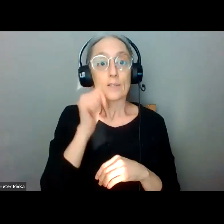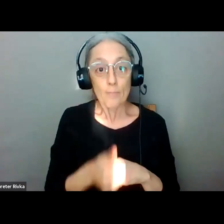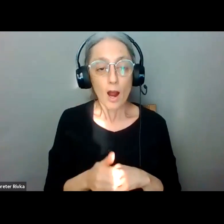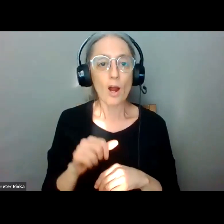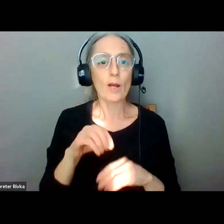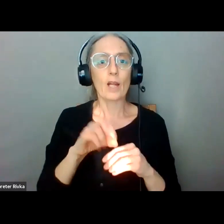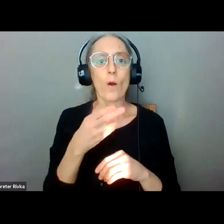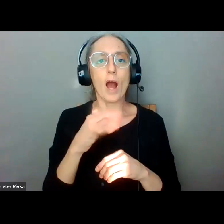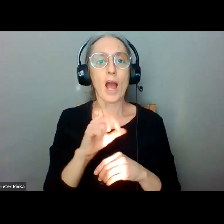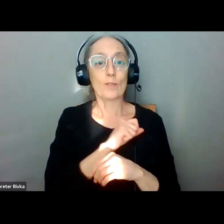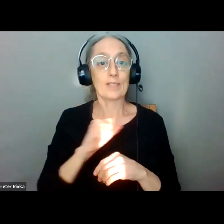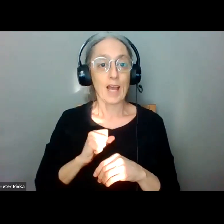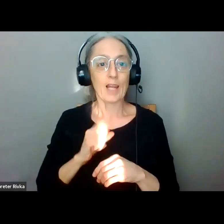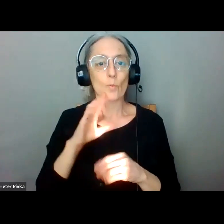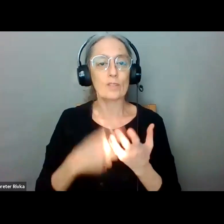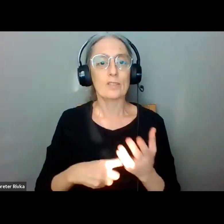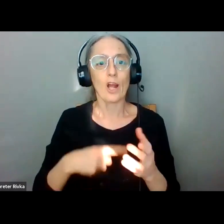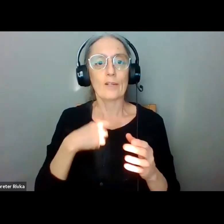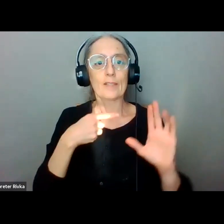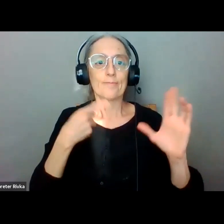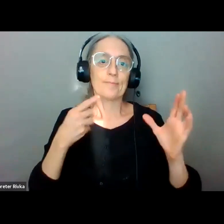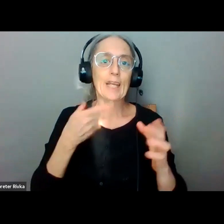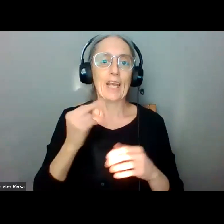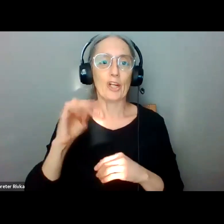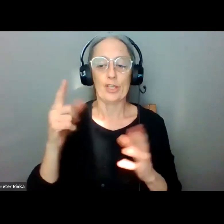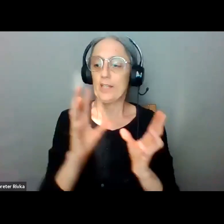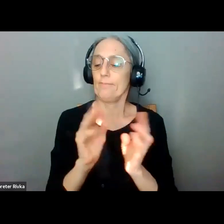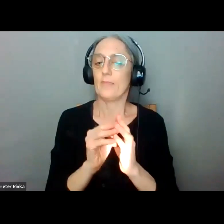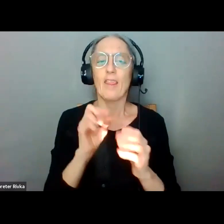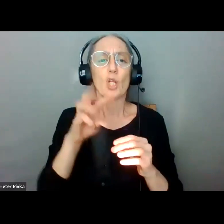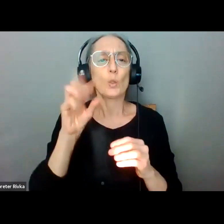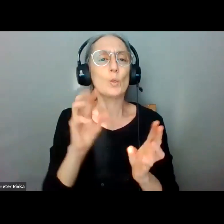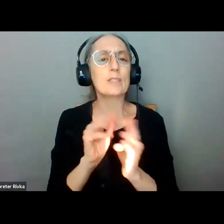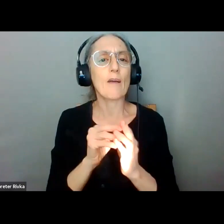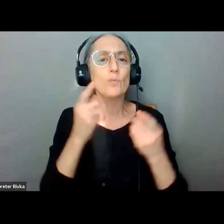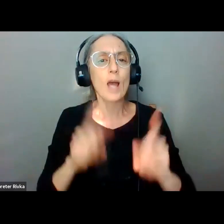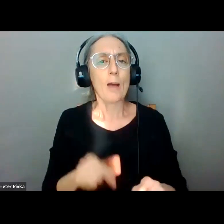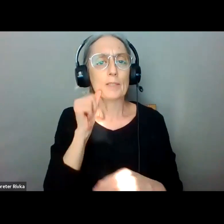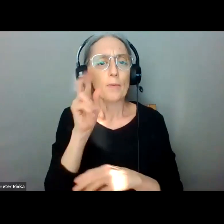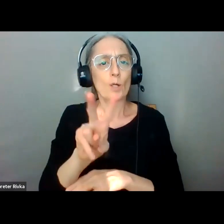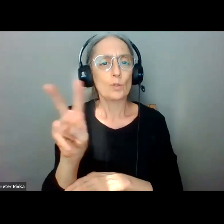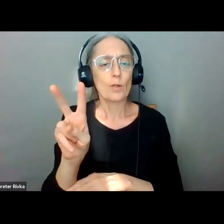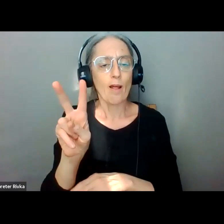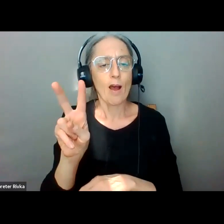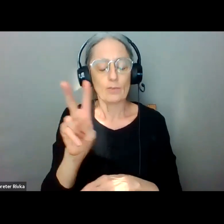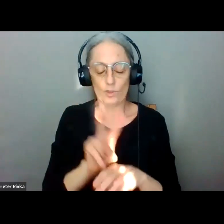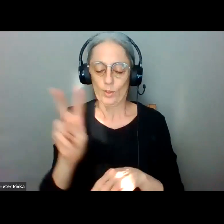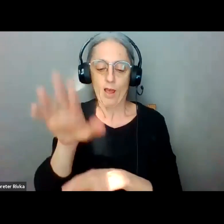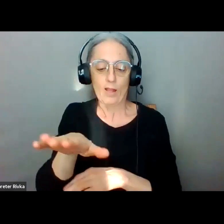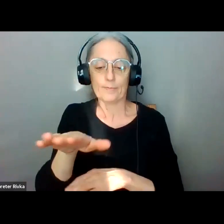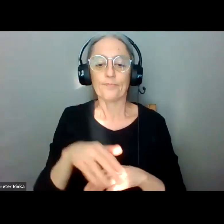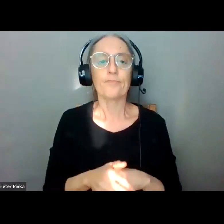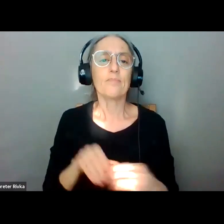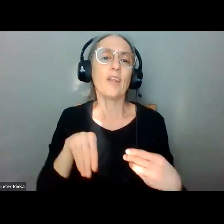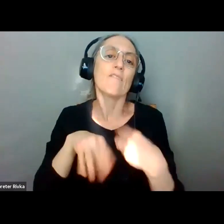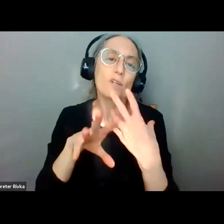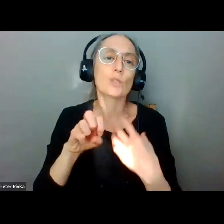news conference scheduled for tomorrow afternoon i believe it's around two uh two o'clock um at this uh it's going to be a virtual news